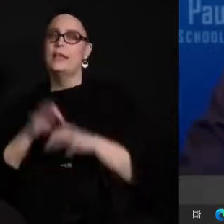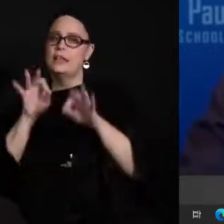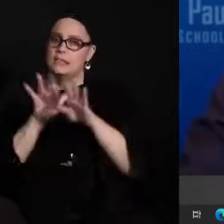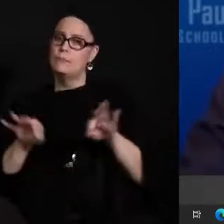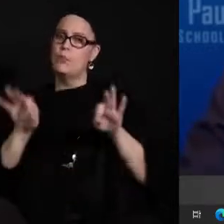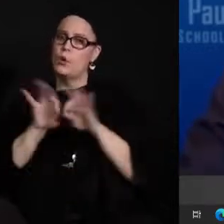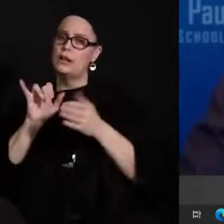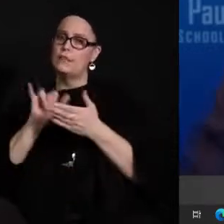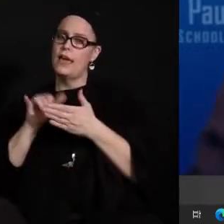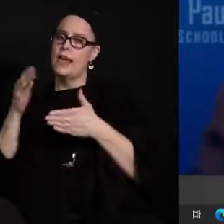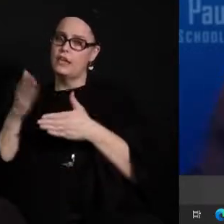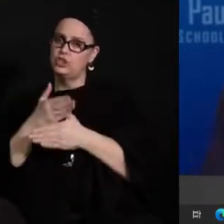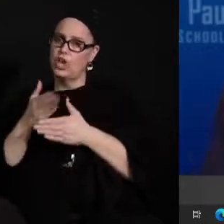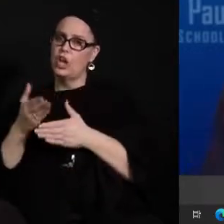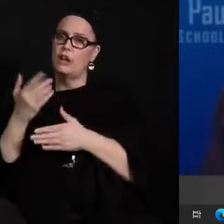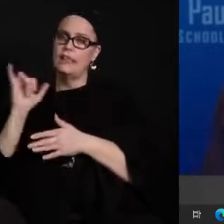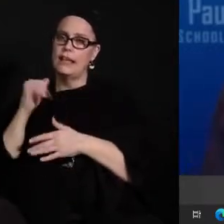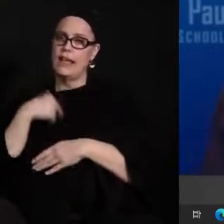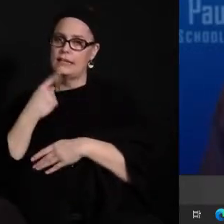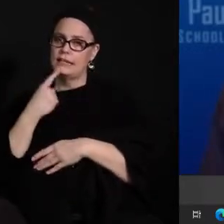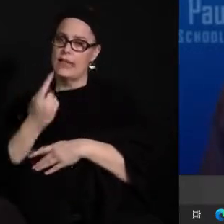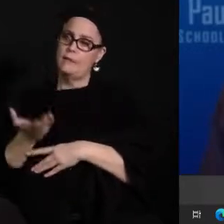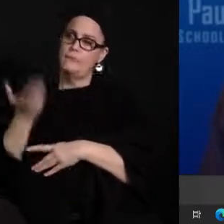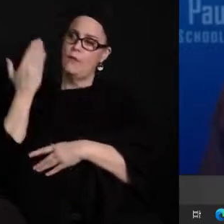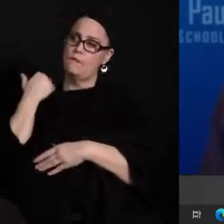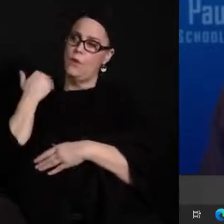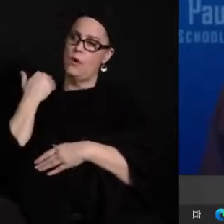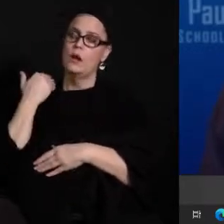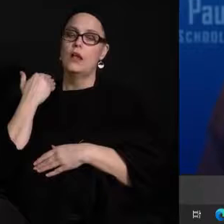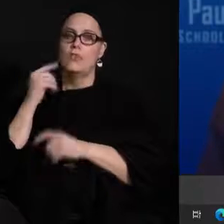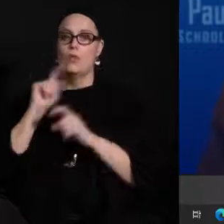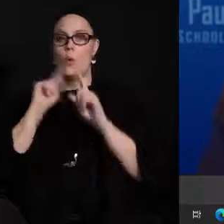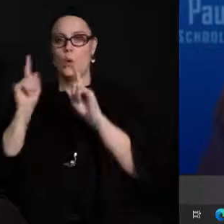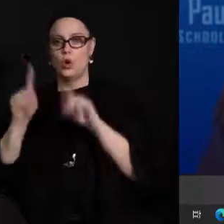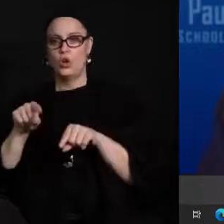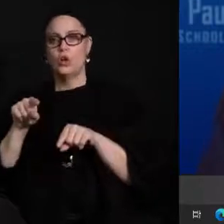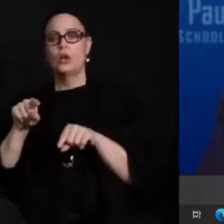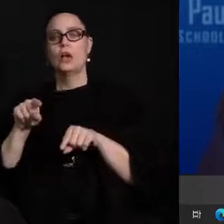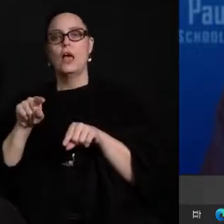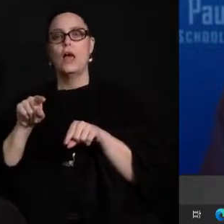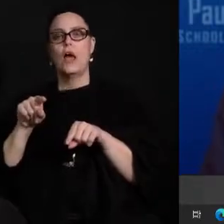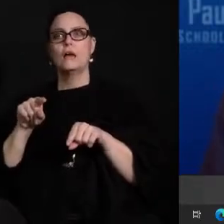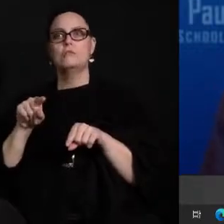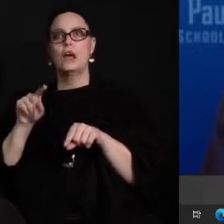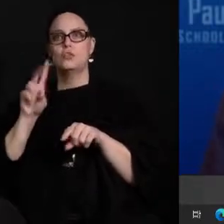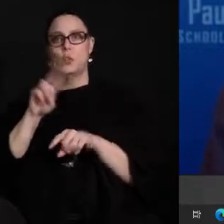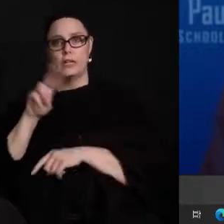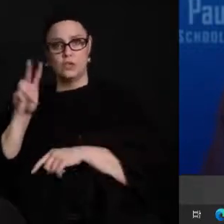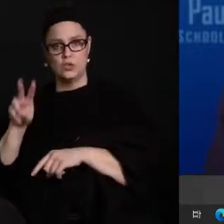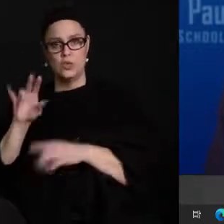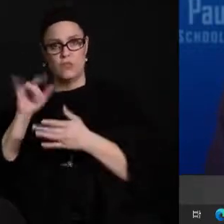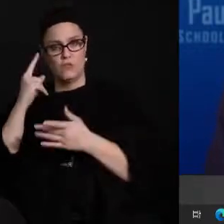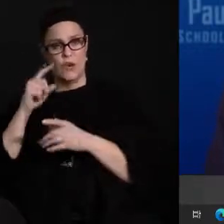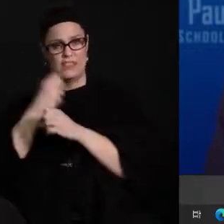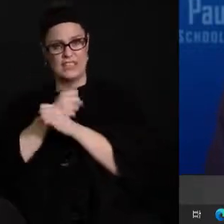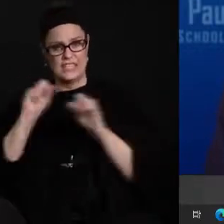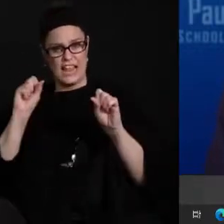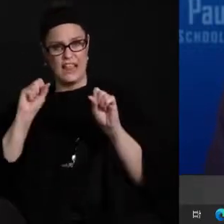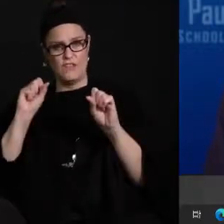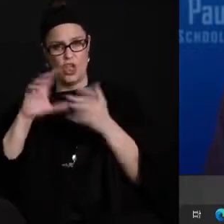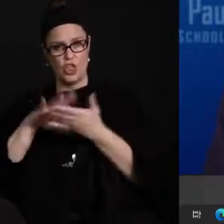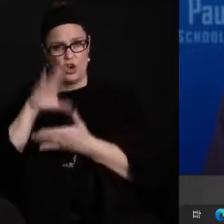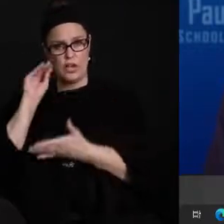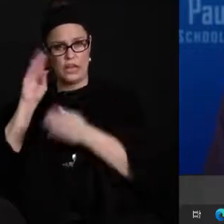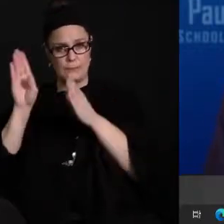go back i referenced earlier tonight executive order 2082 back on july 30th that's where the safe learning plan uh was